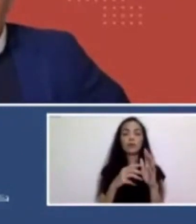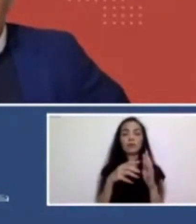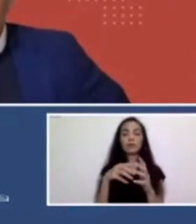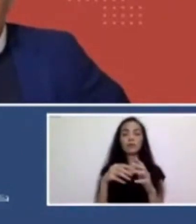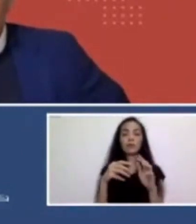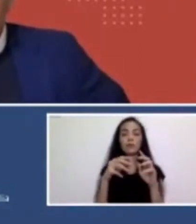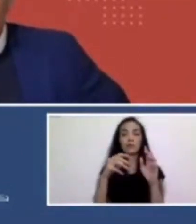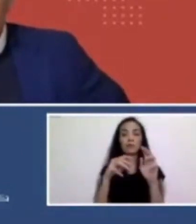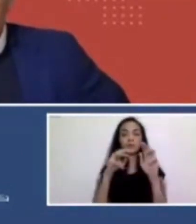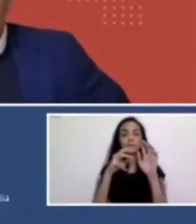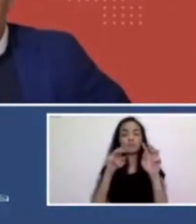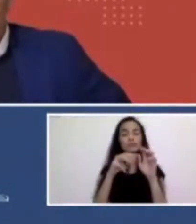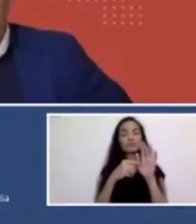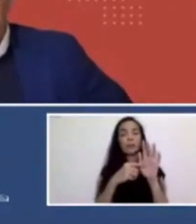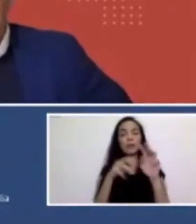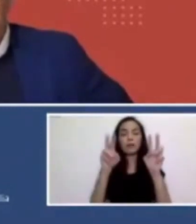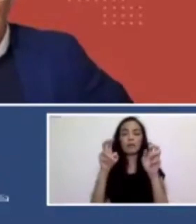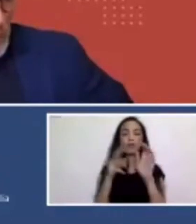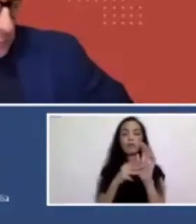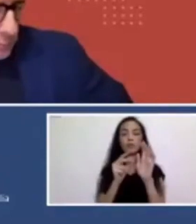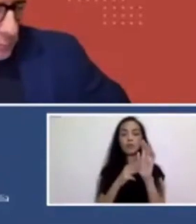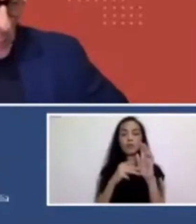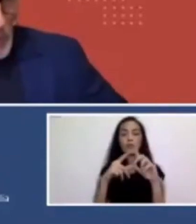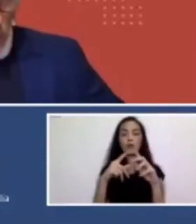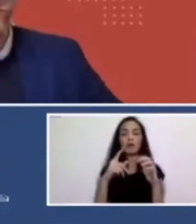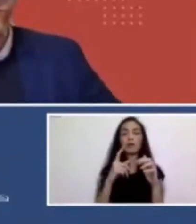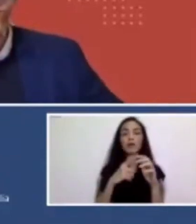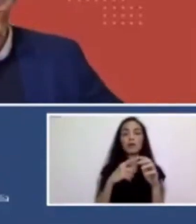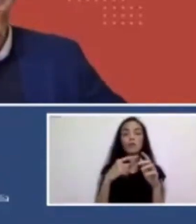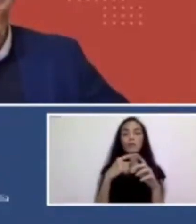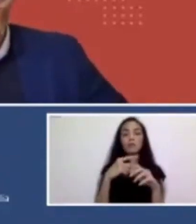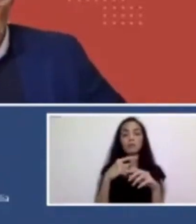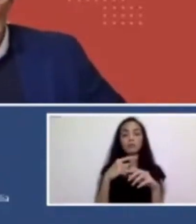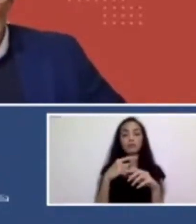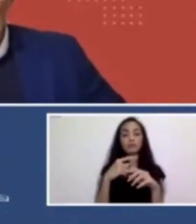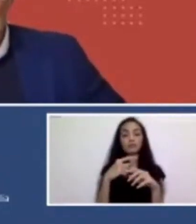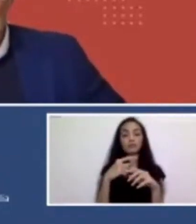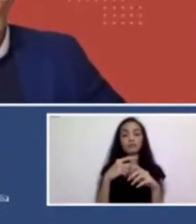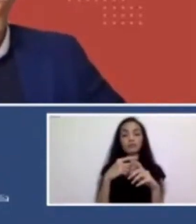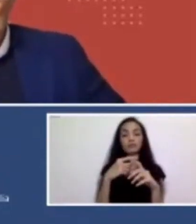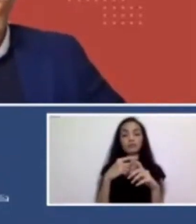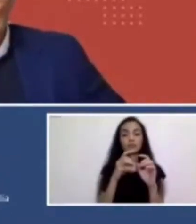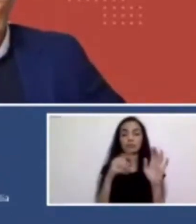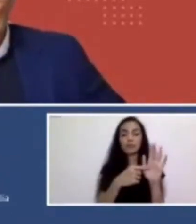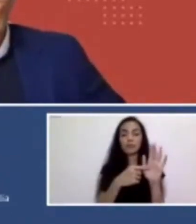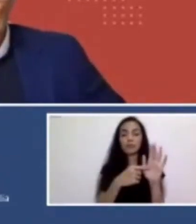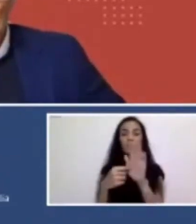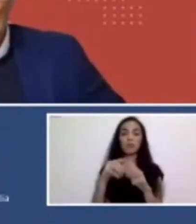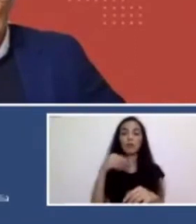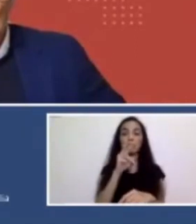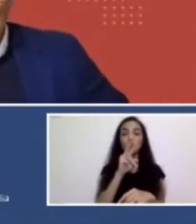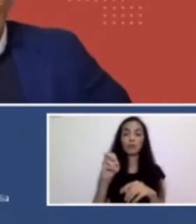2010, and the Monument Park in Melbourne's Docklands in 2014. In 2011, his work was